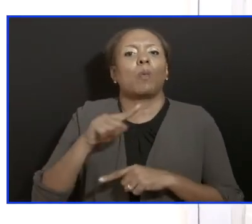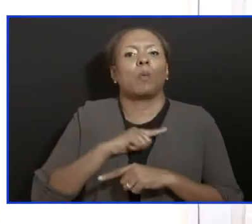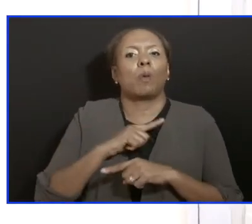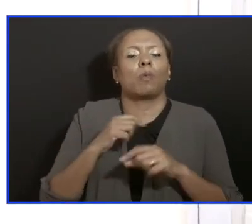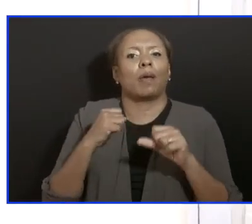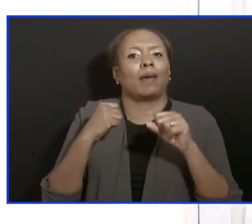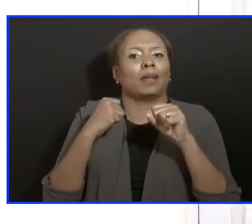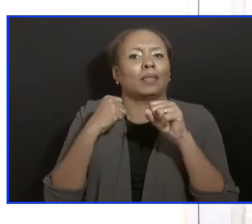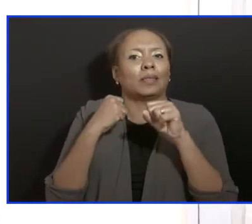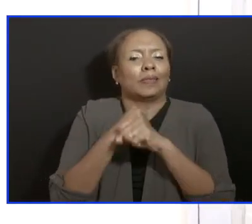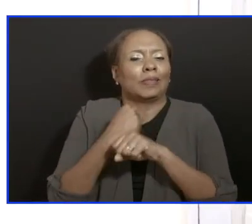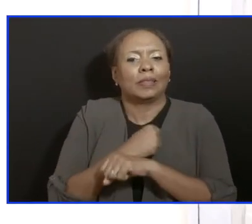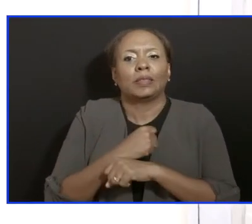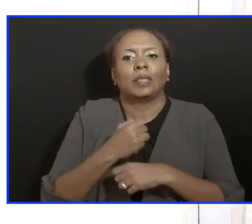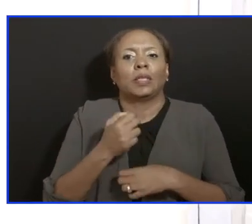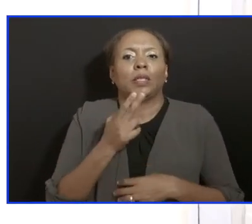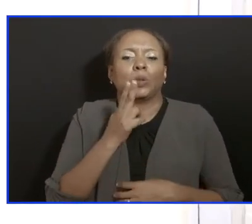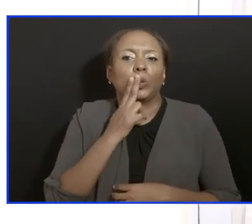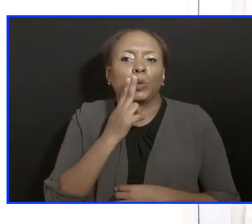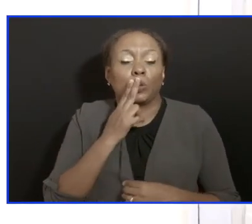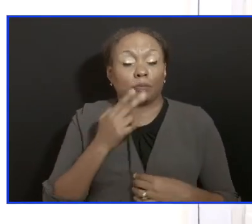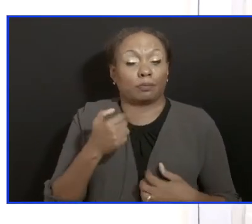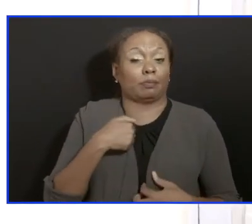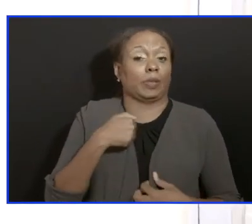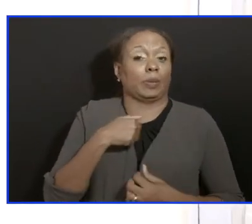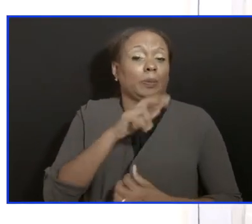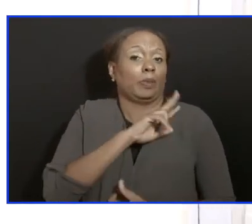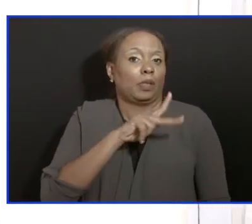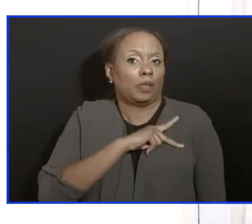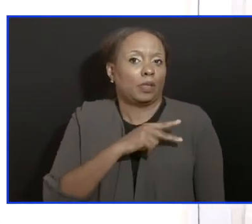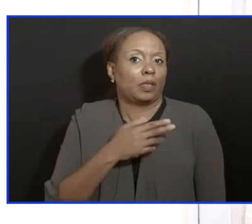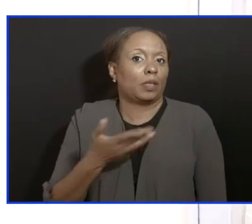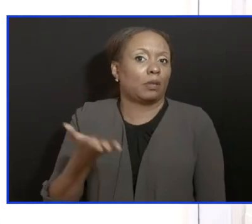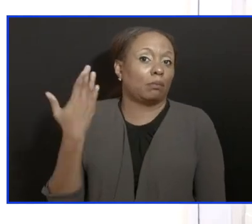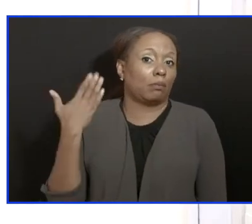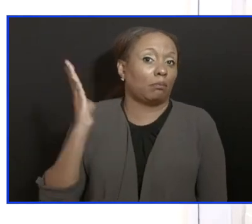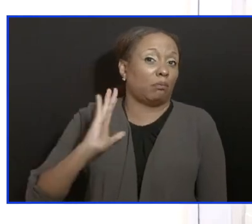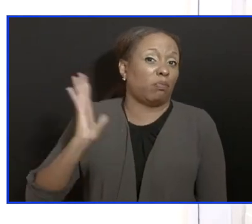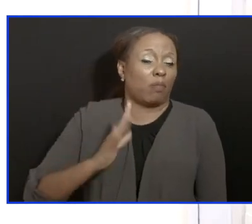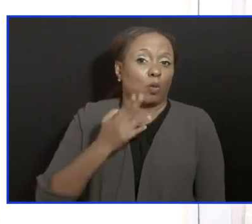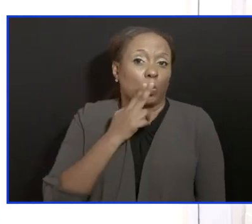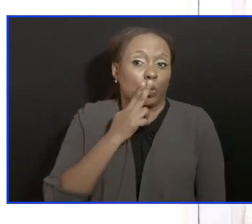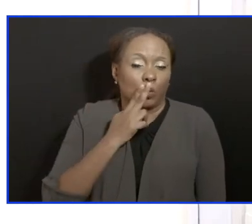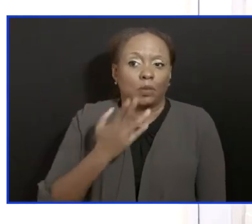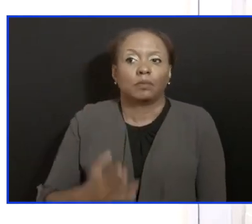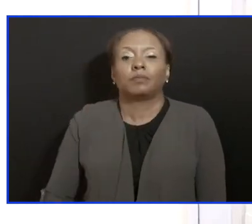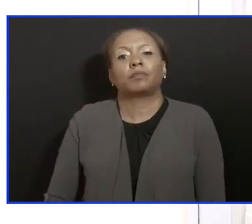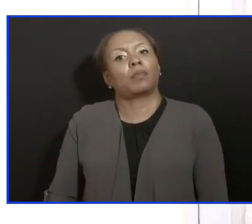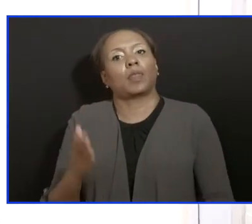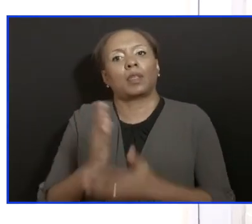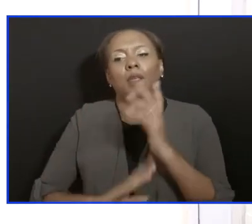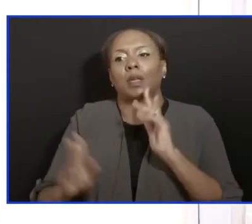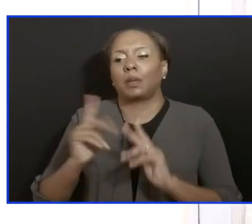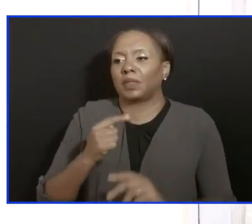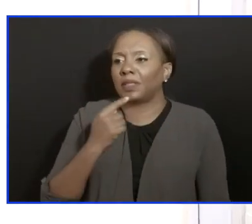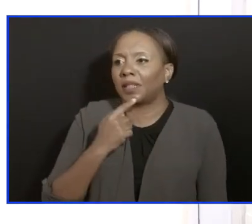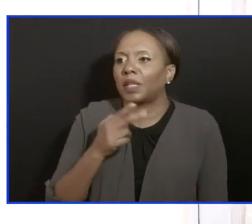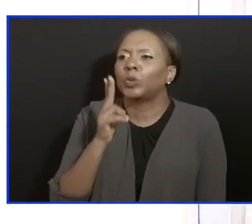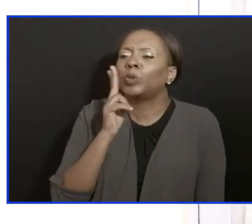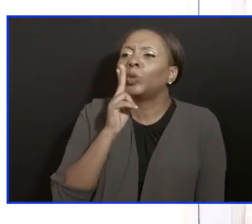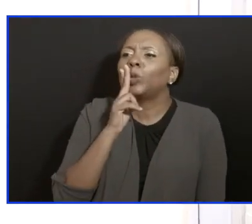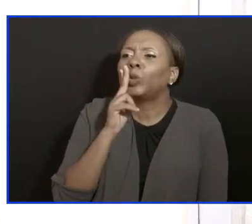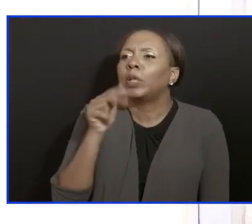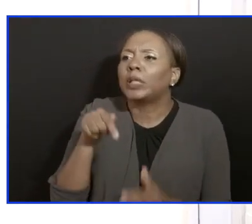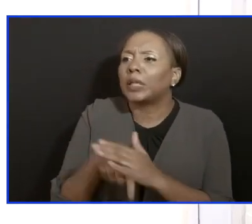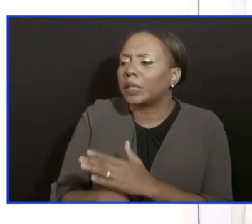former smoker. It is when people reduced it to the message that smoking kills and people started to